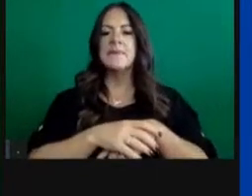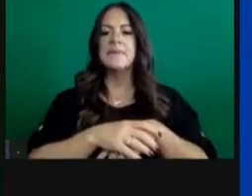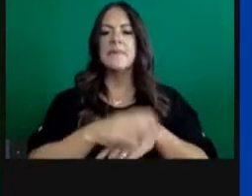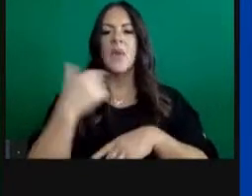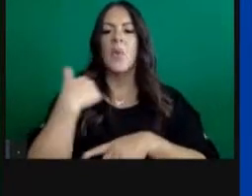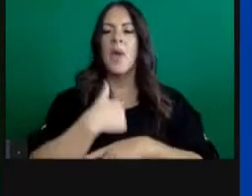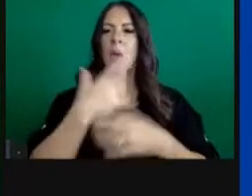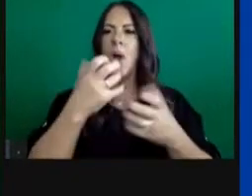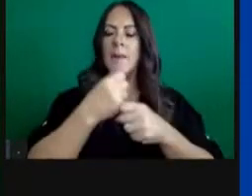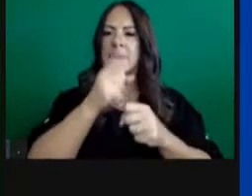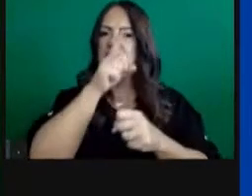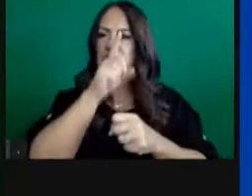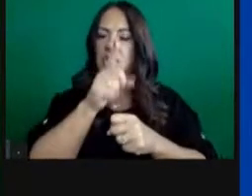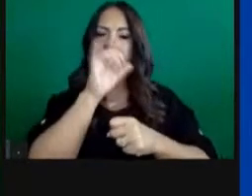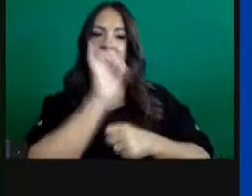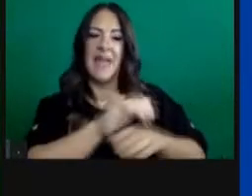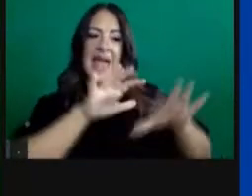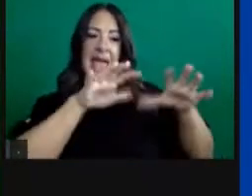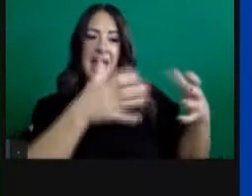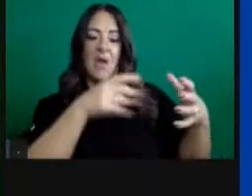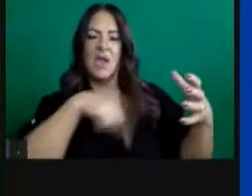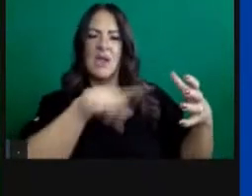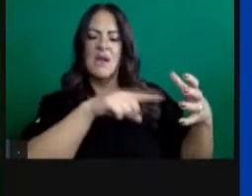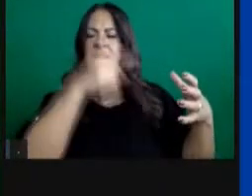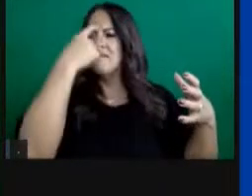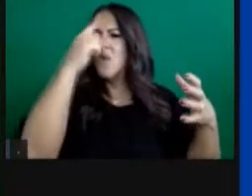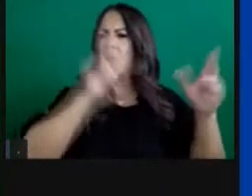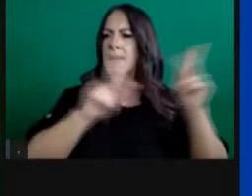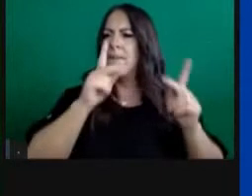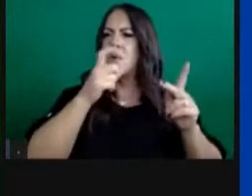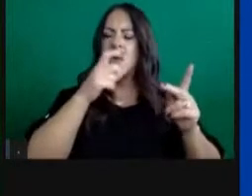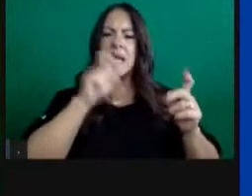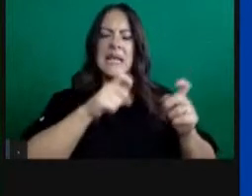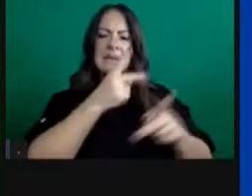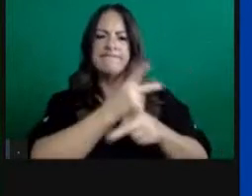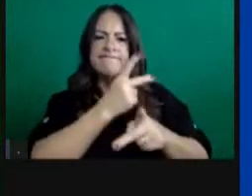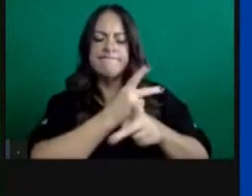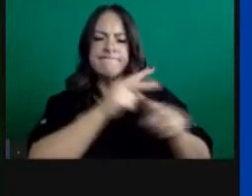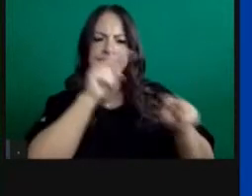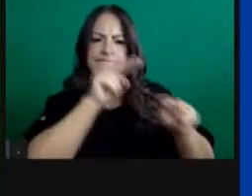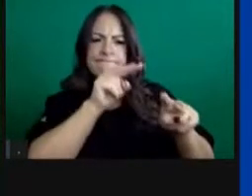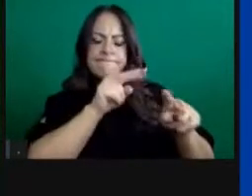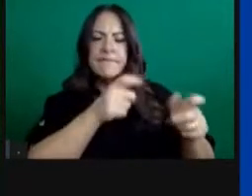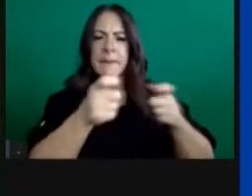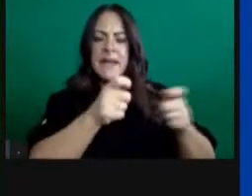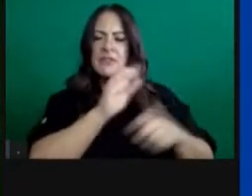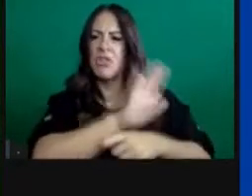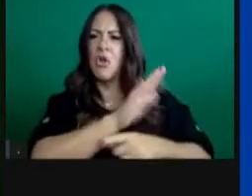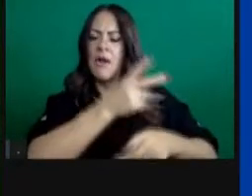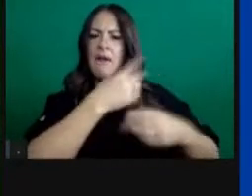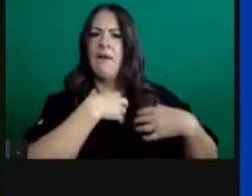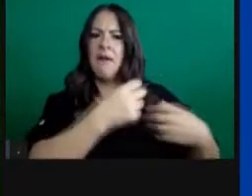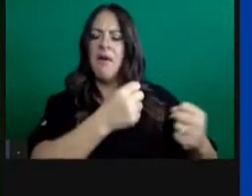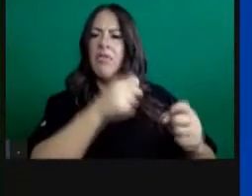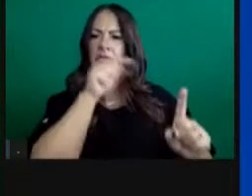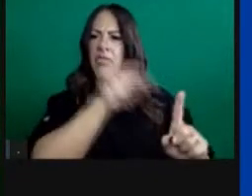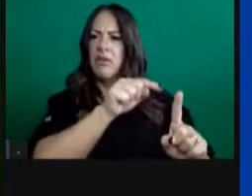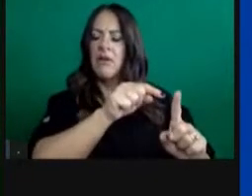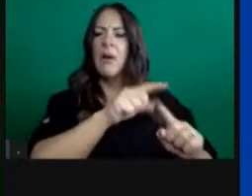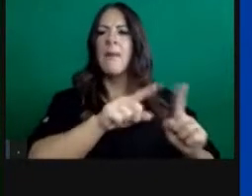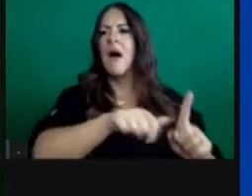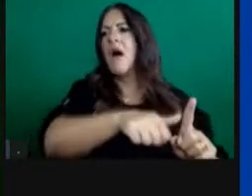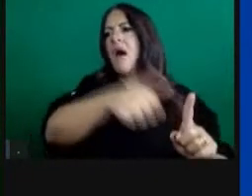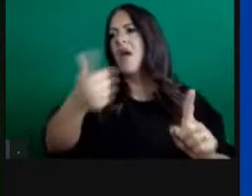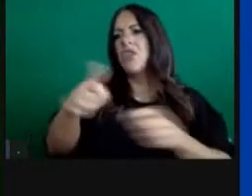of your monitored patients on different important monitors to keep managing care, that they are in other